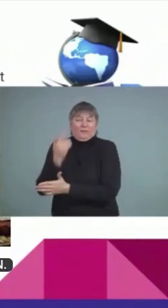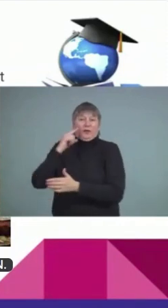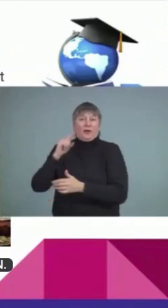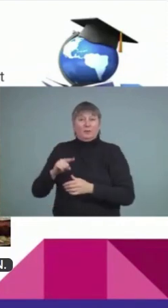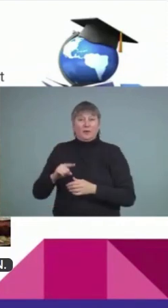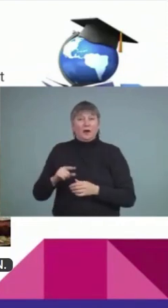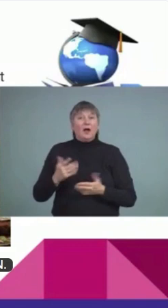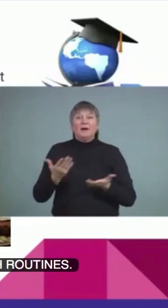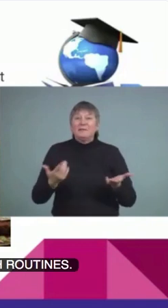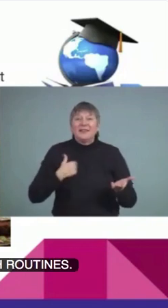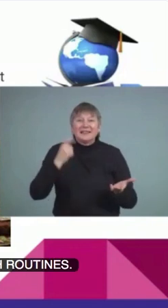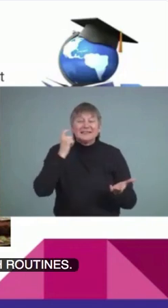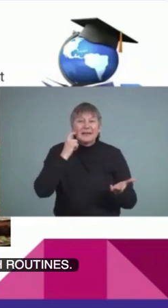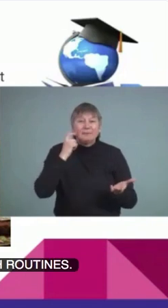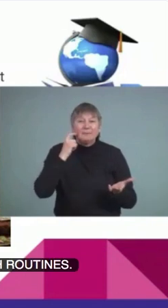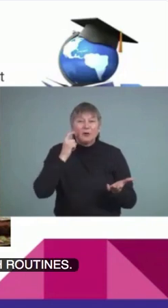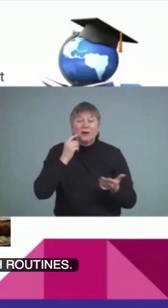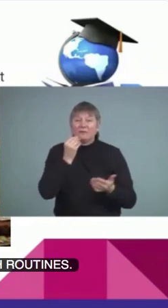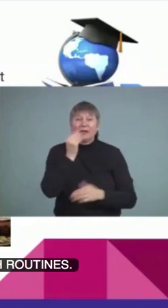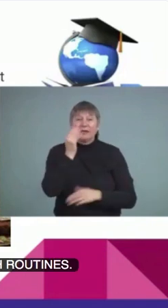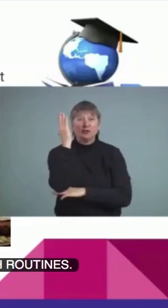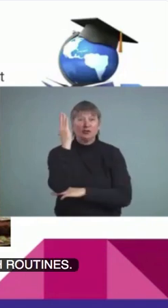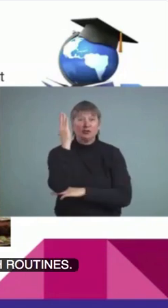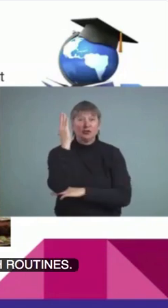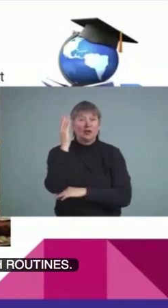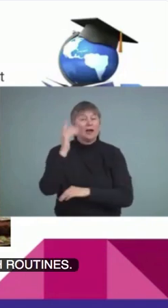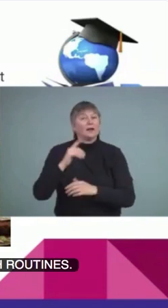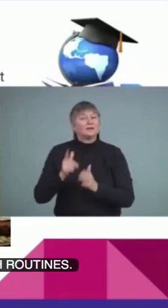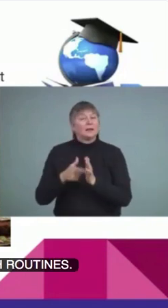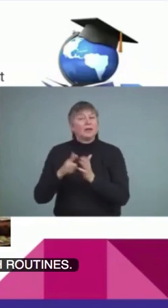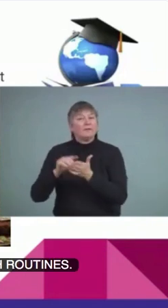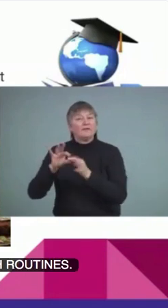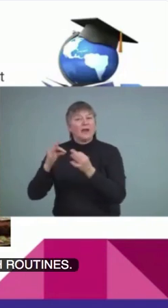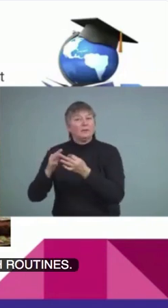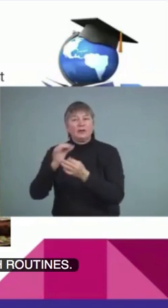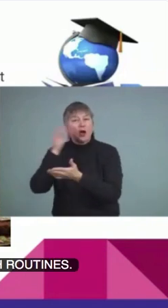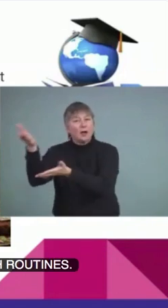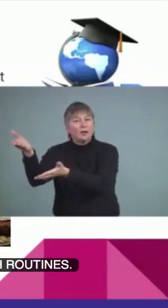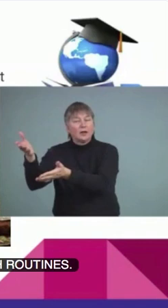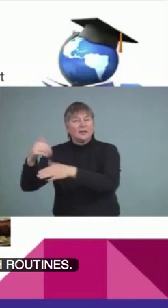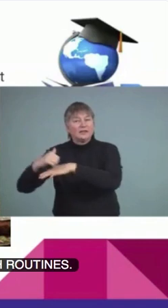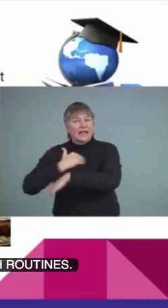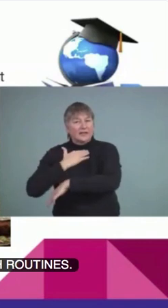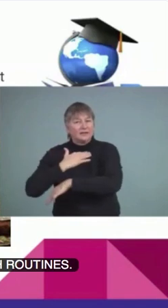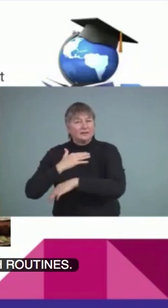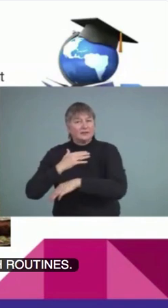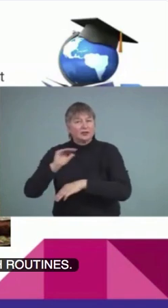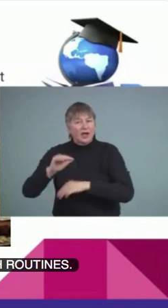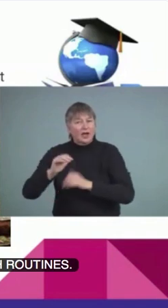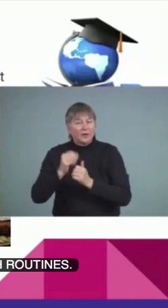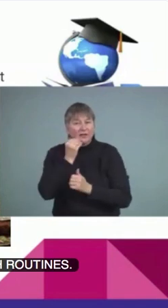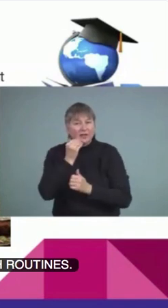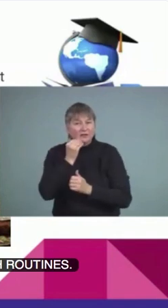We've had families that don't send a lunch because they thought lunch was provided at the school. And it's not neglect, it's just that